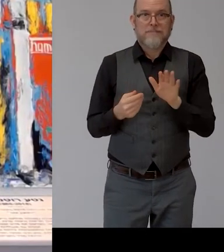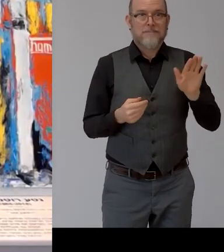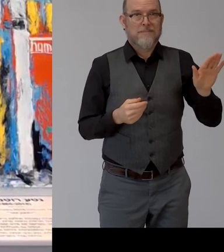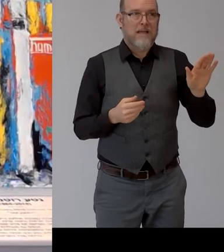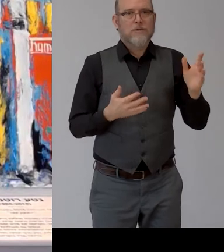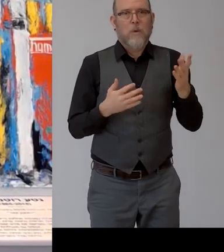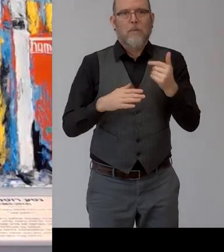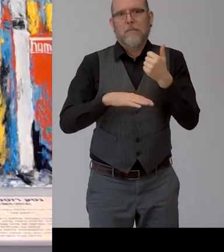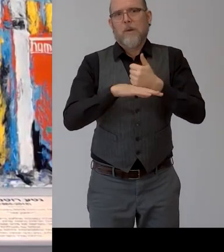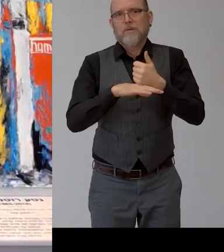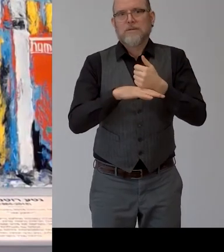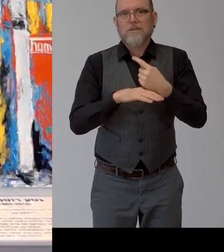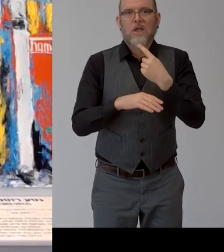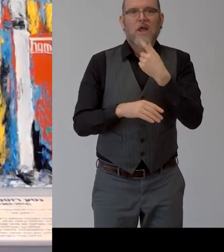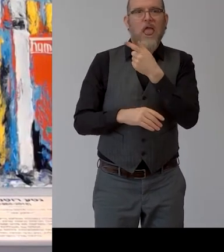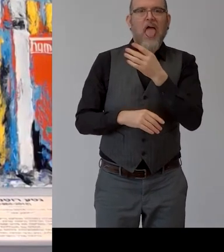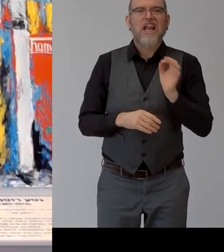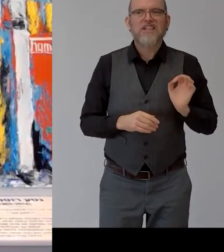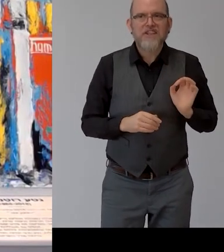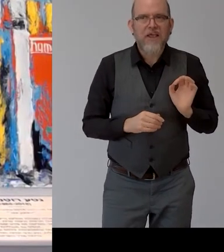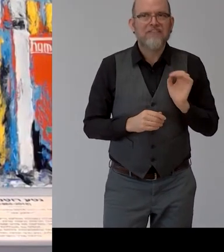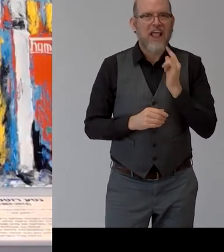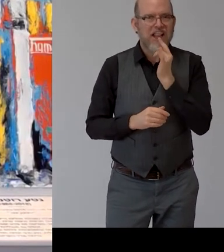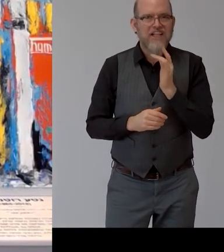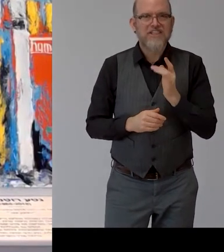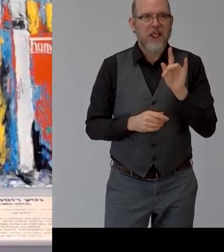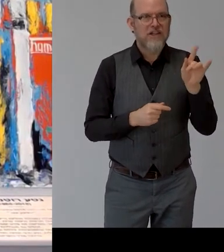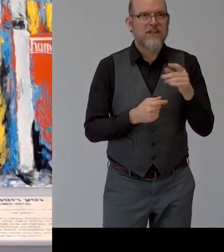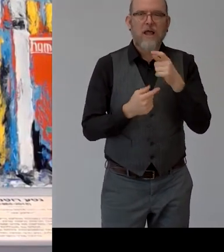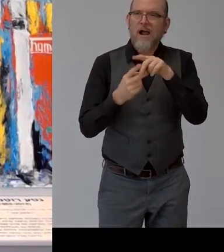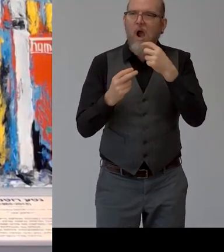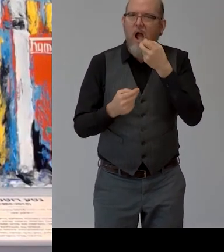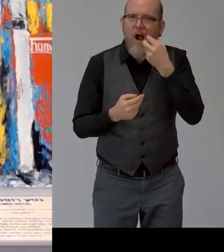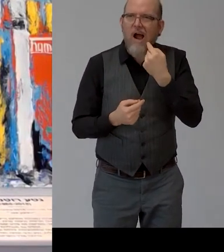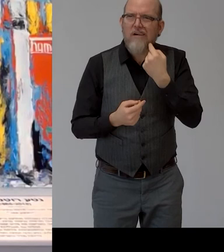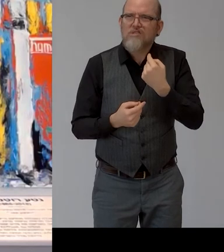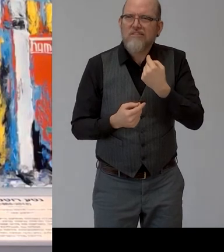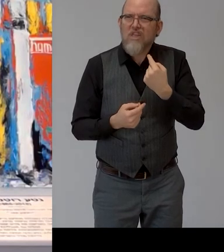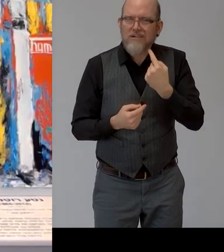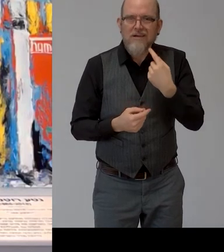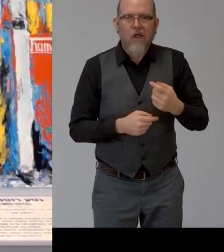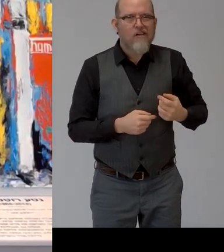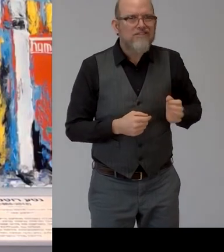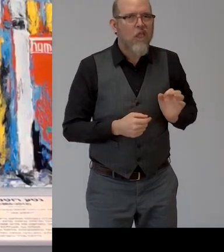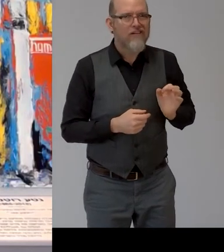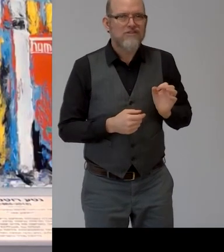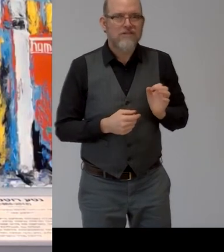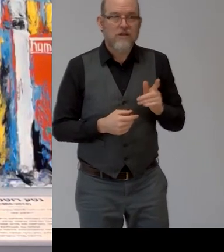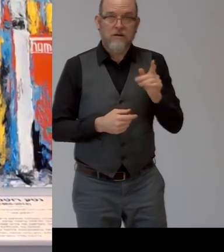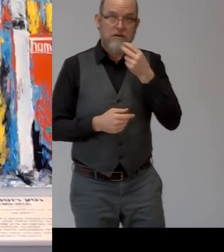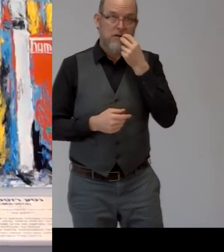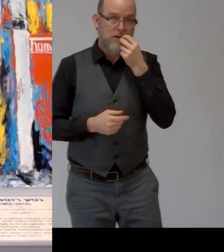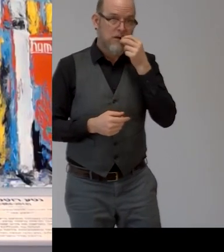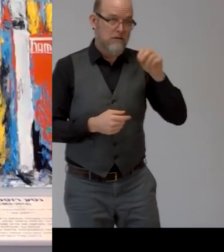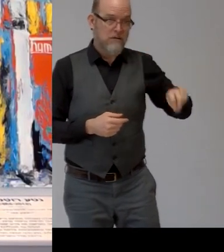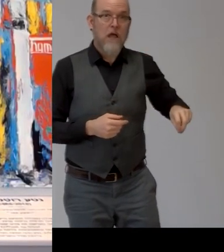you know just choose gum almost all the time now when she didn't chew gum the employee was